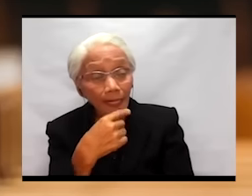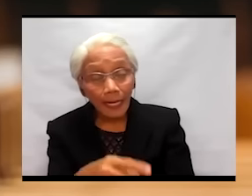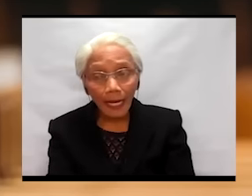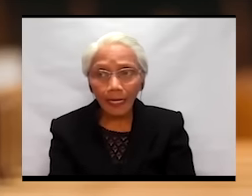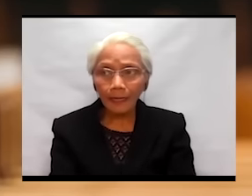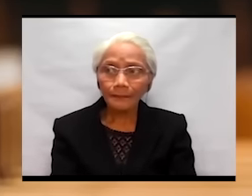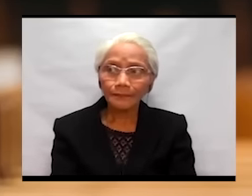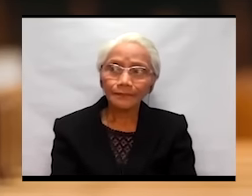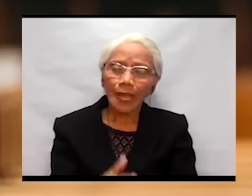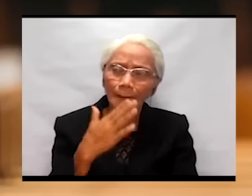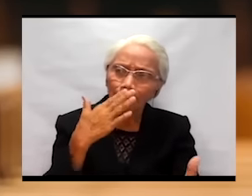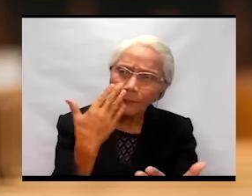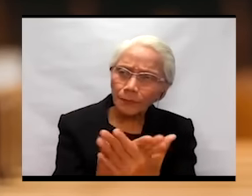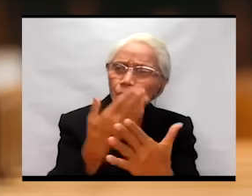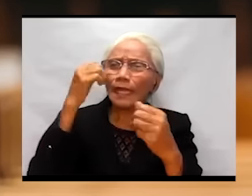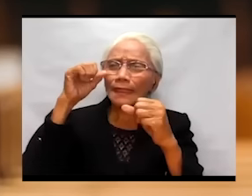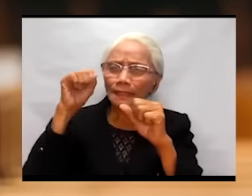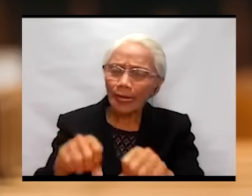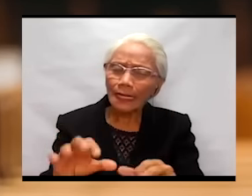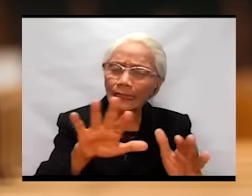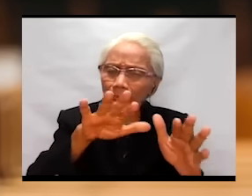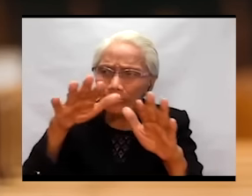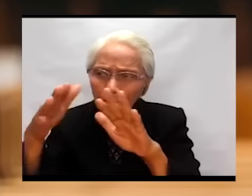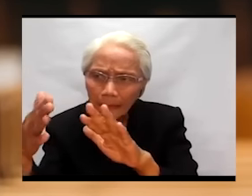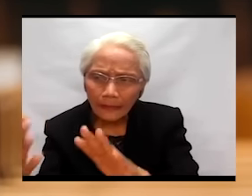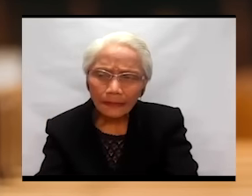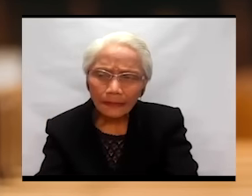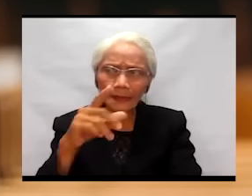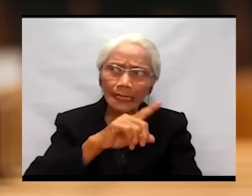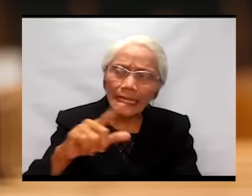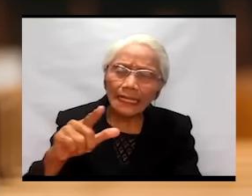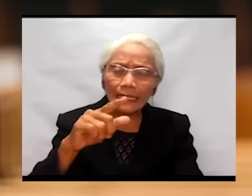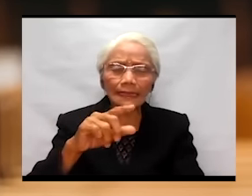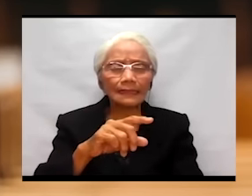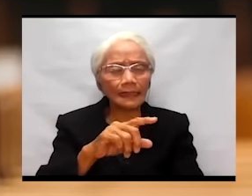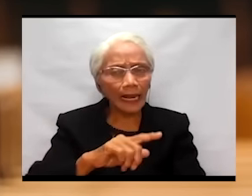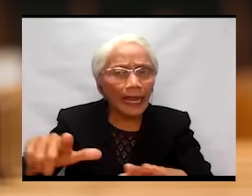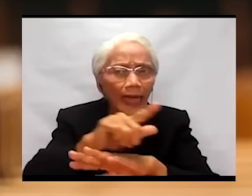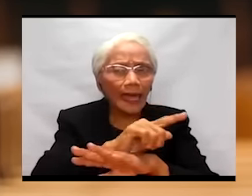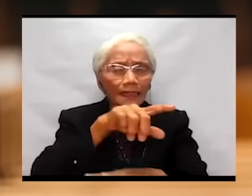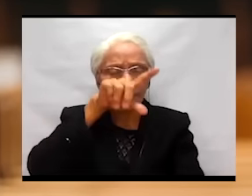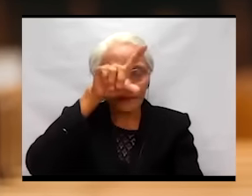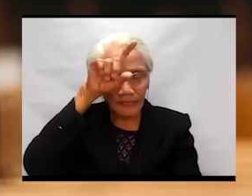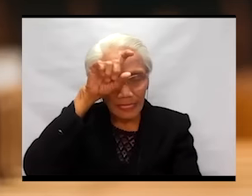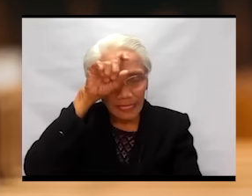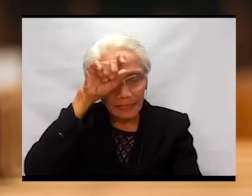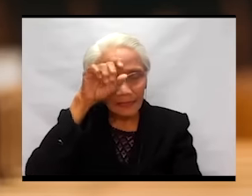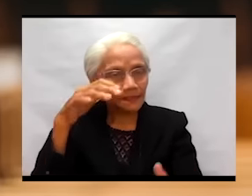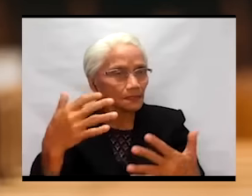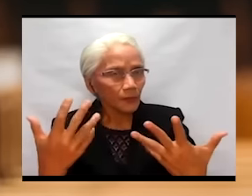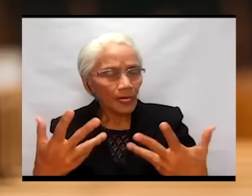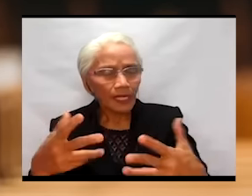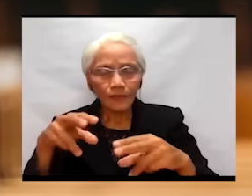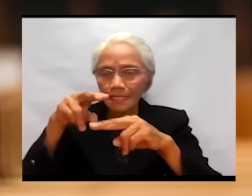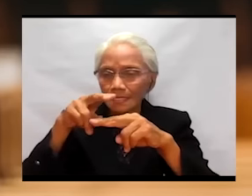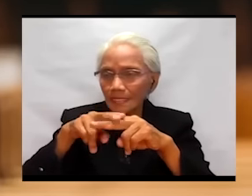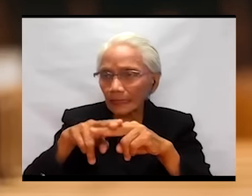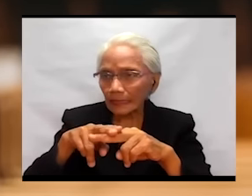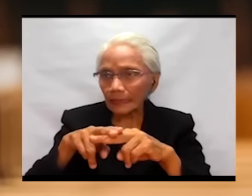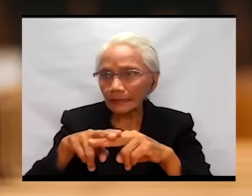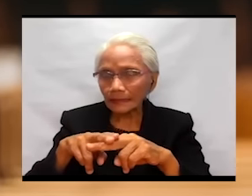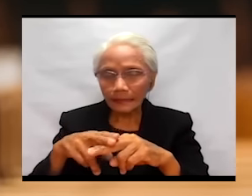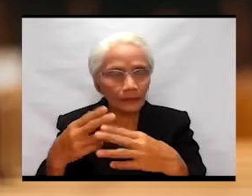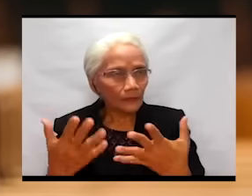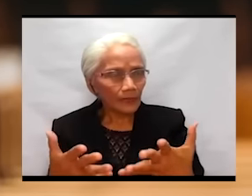at the Lord's hand in the land of Egypt. As we sat by our flesh pots and ate our